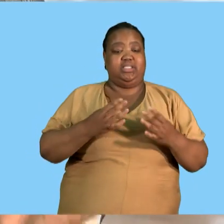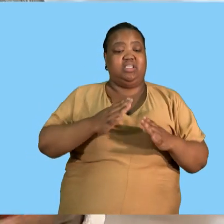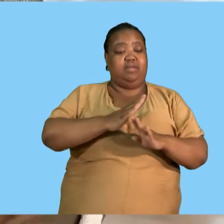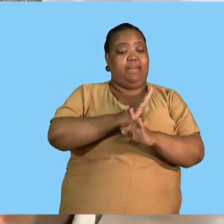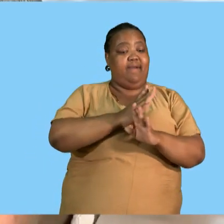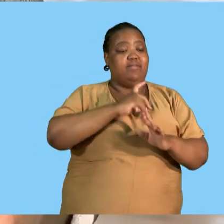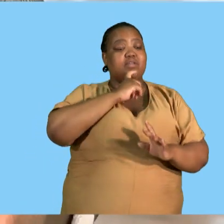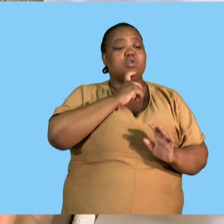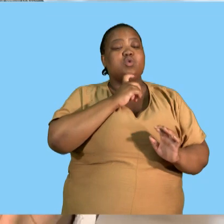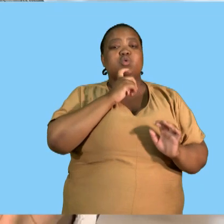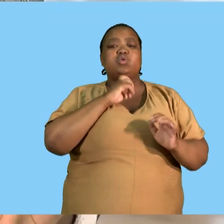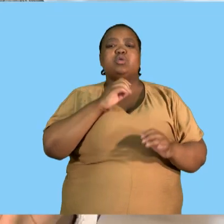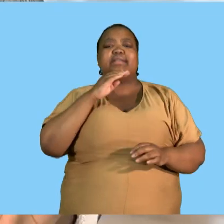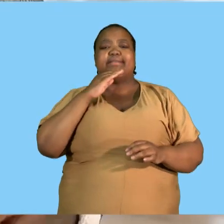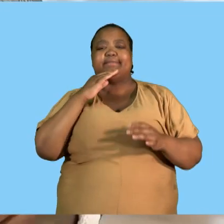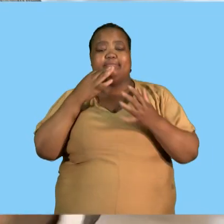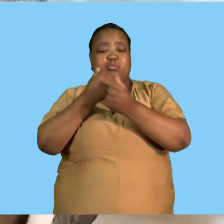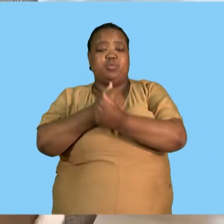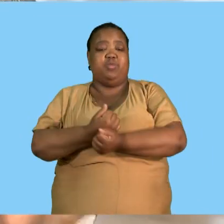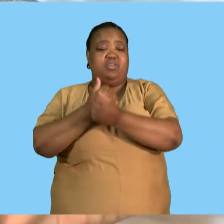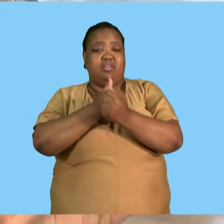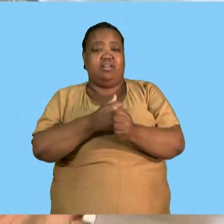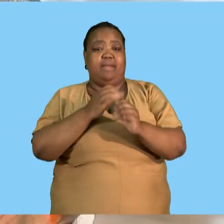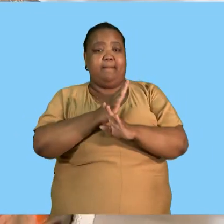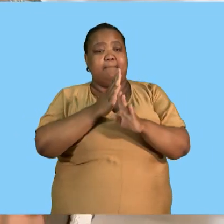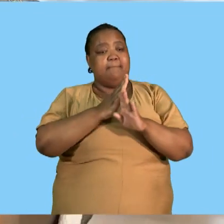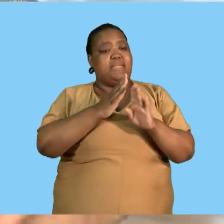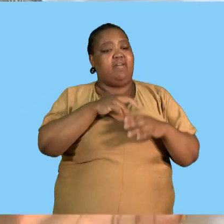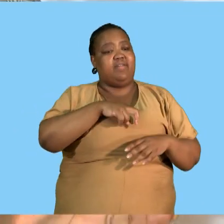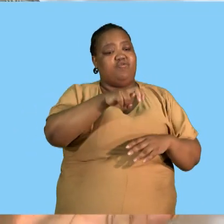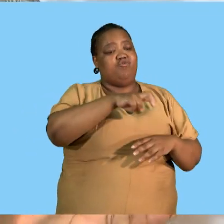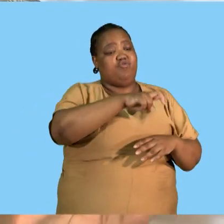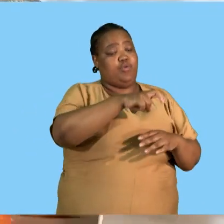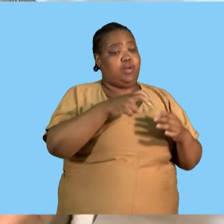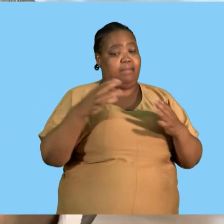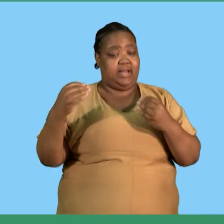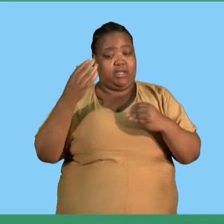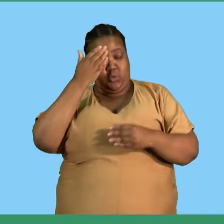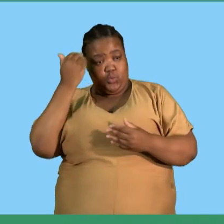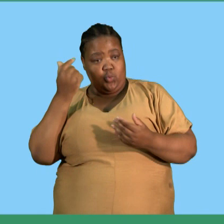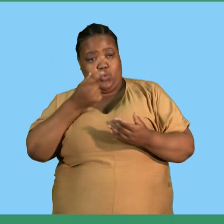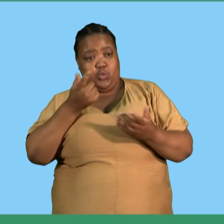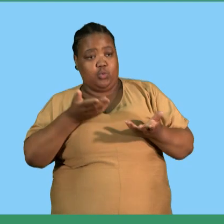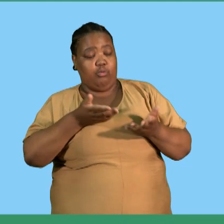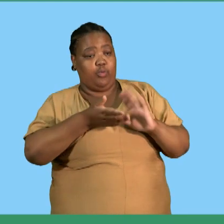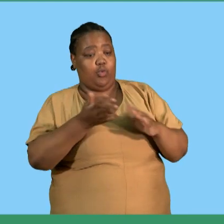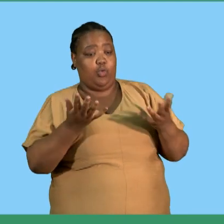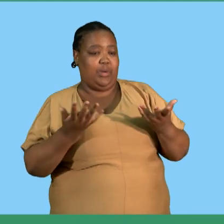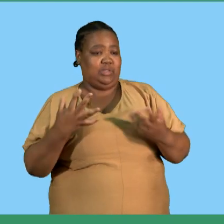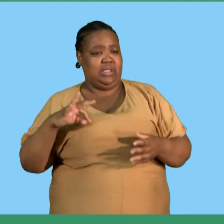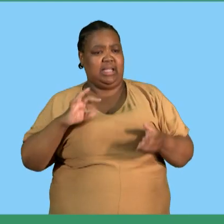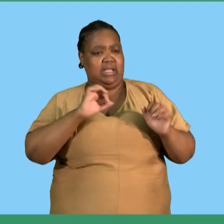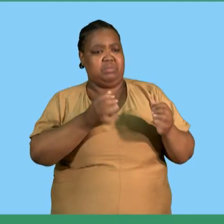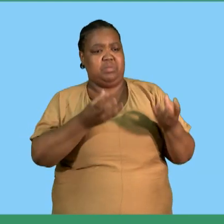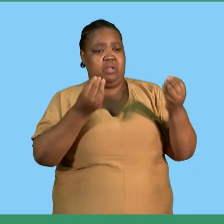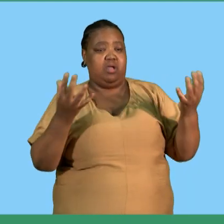money or the business truck for your private trips we don't know where you're going but it's just private trips so you